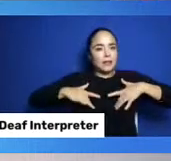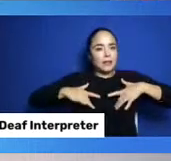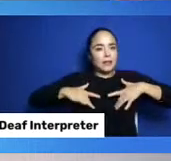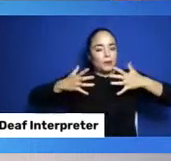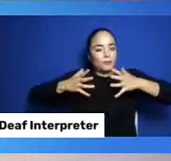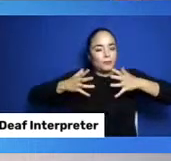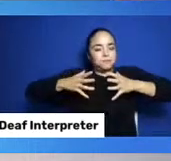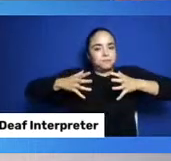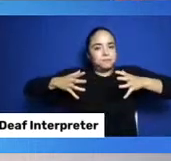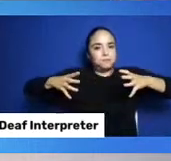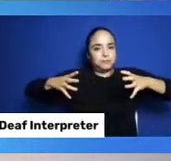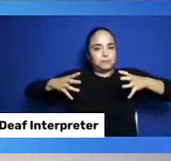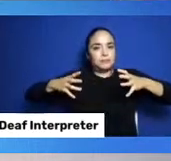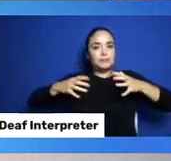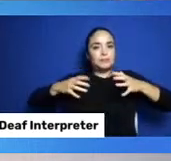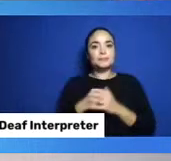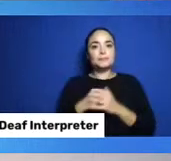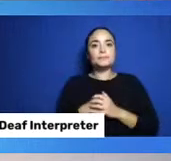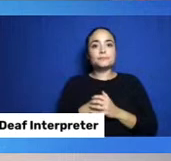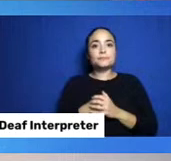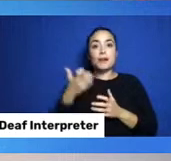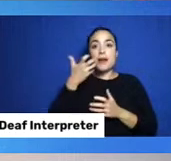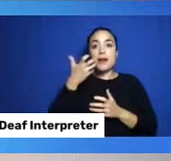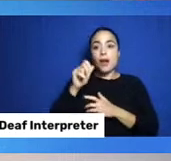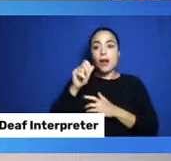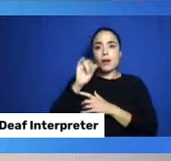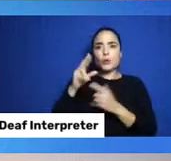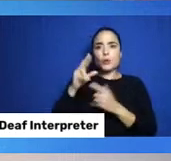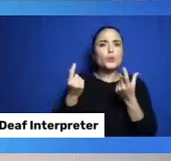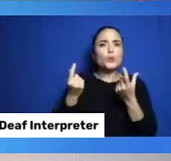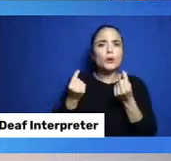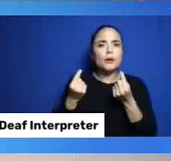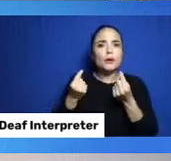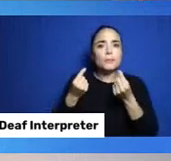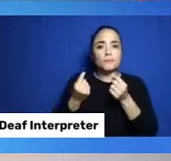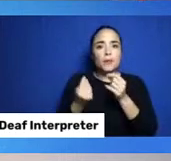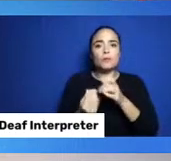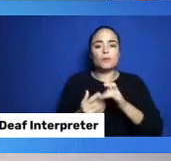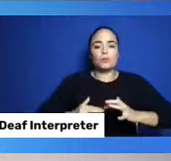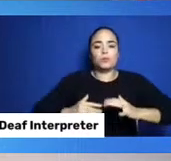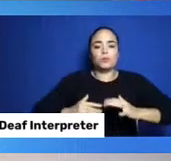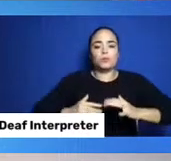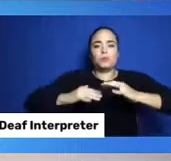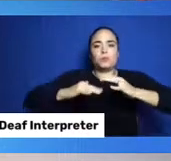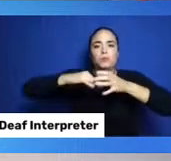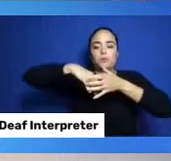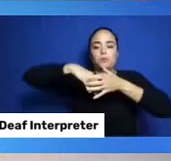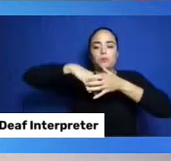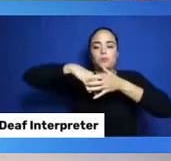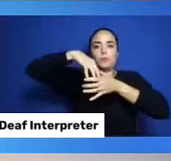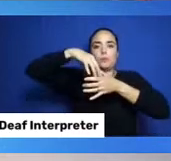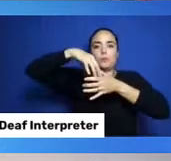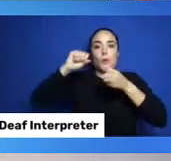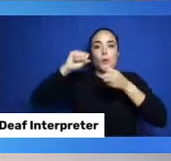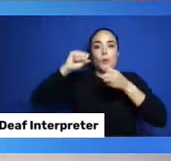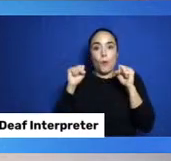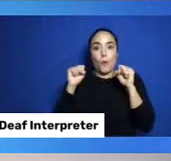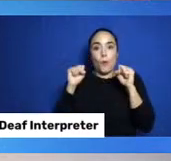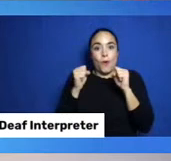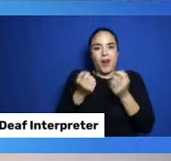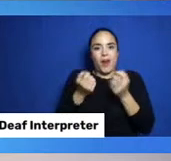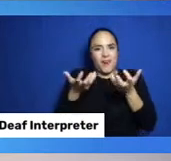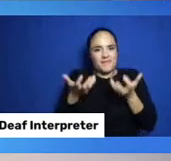rise higher than the heavier air. And it will continue to rise as long as it's warmer